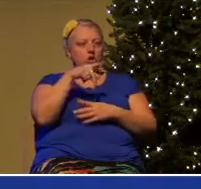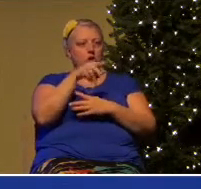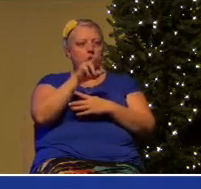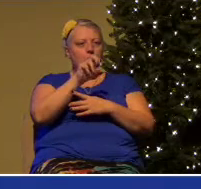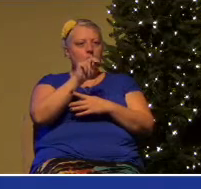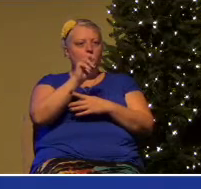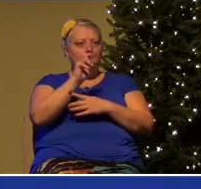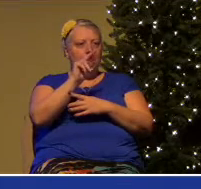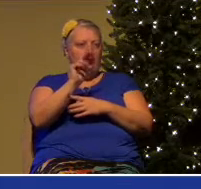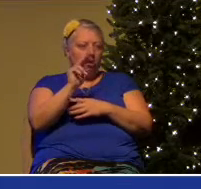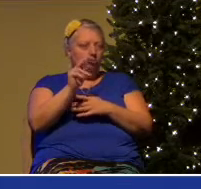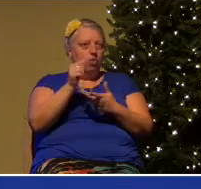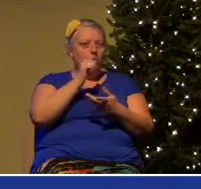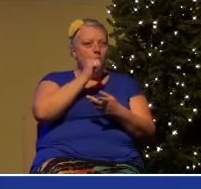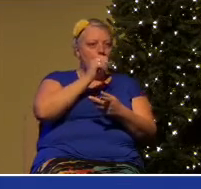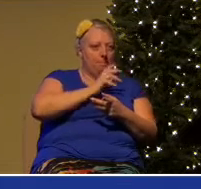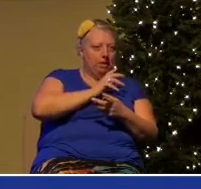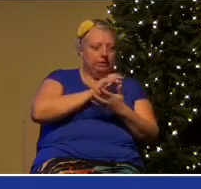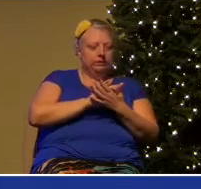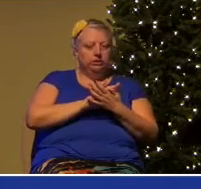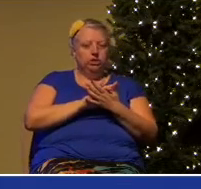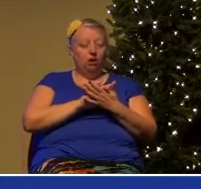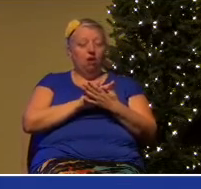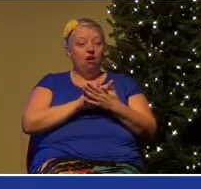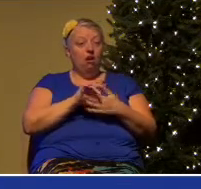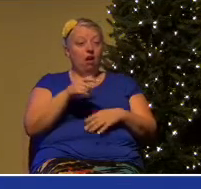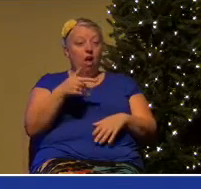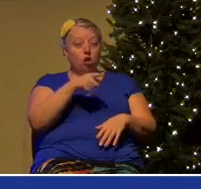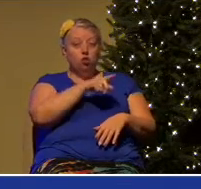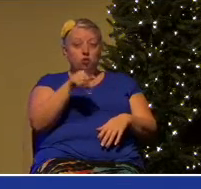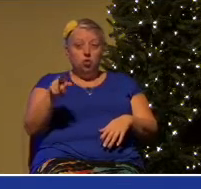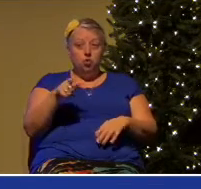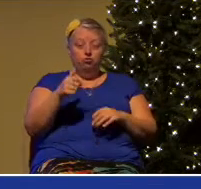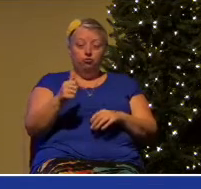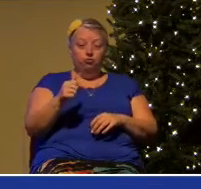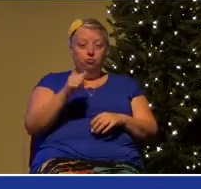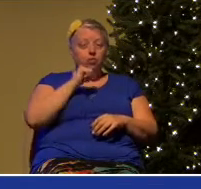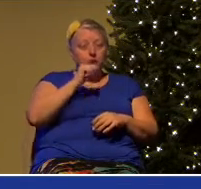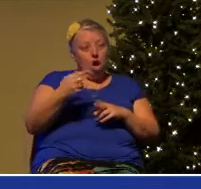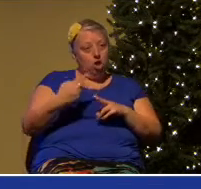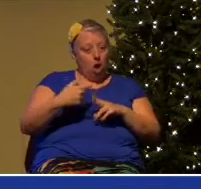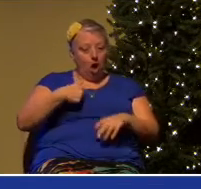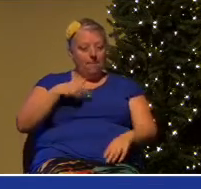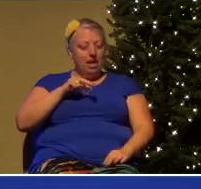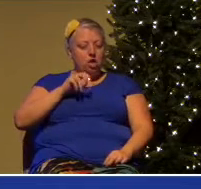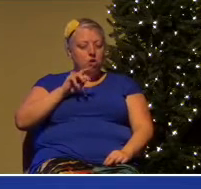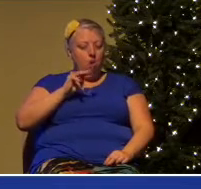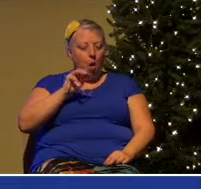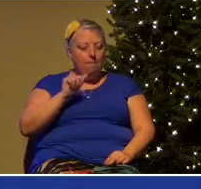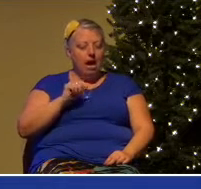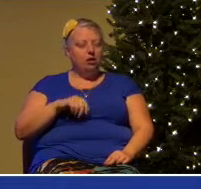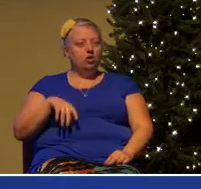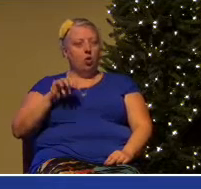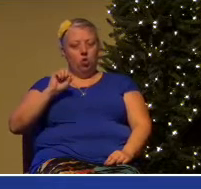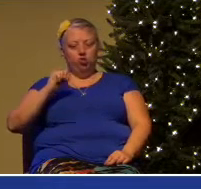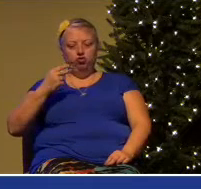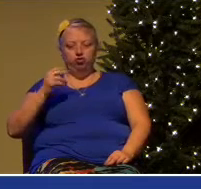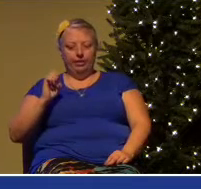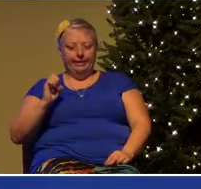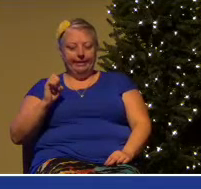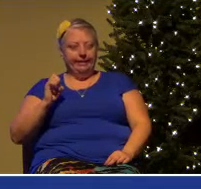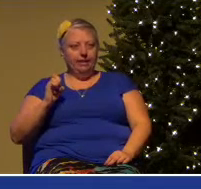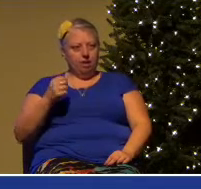with, I can take you to the Human Rights Commission. Did you know that? And the Human Rights Commission can take me to the